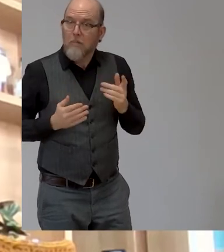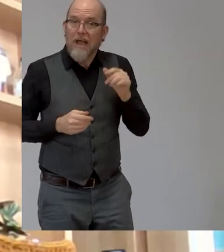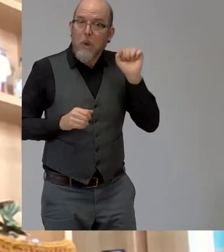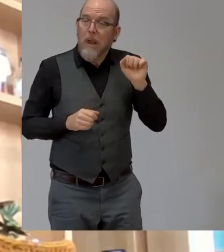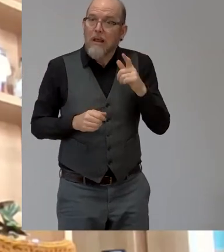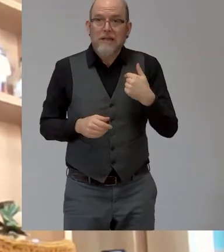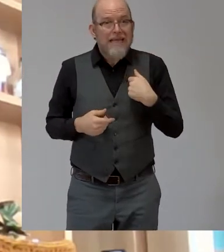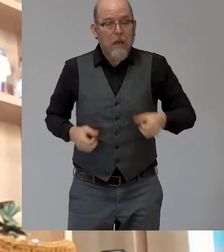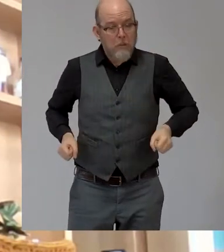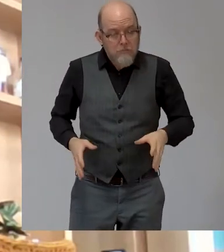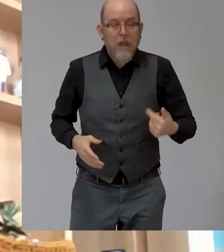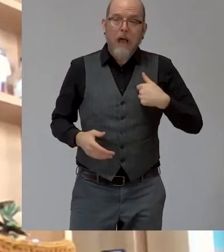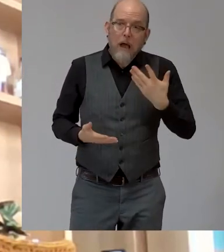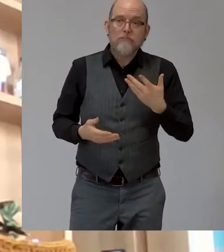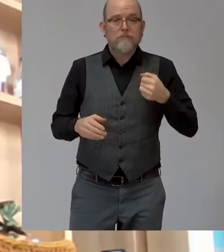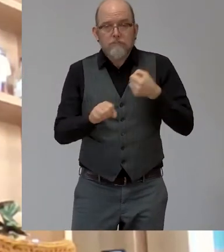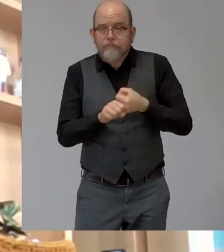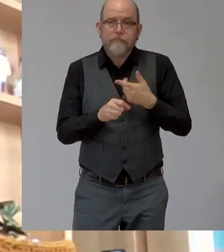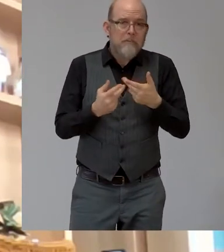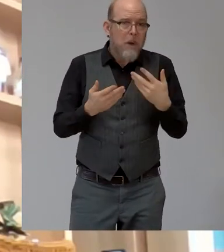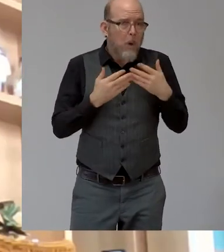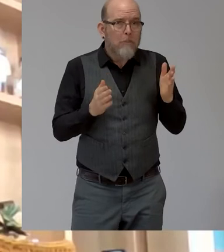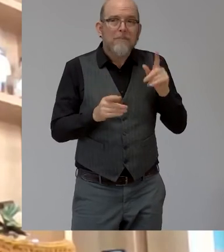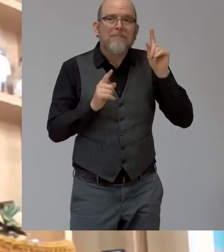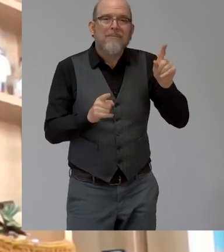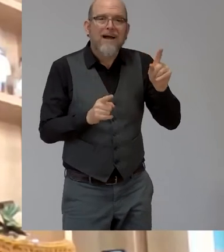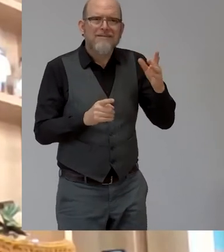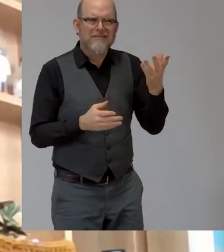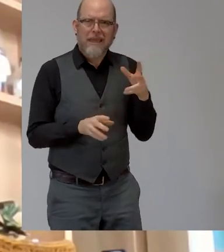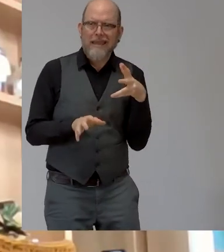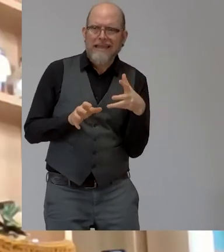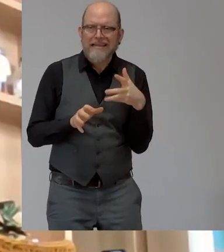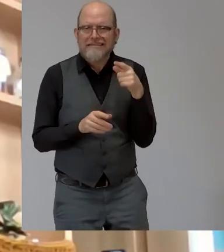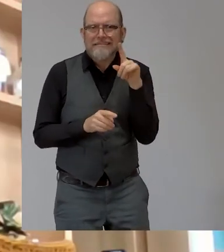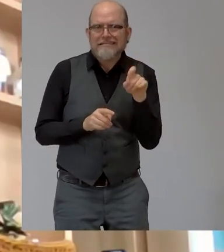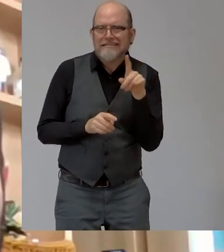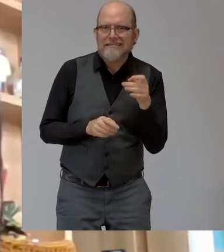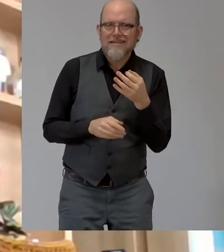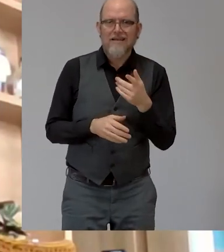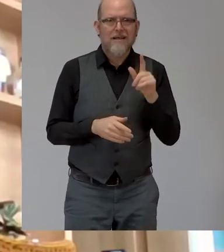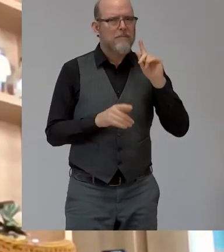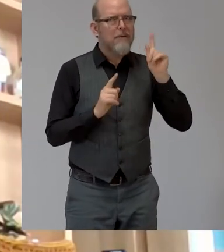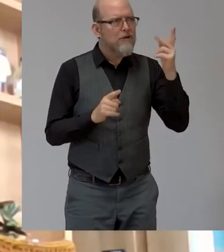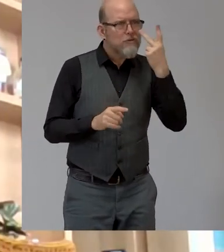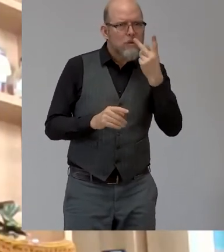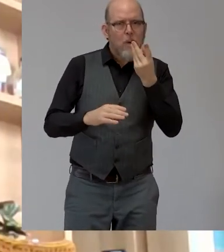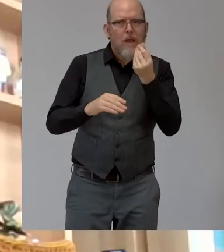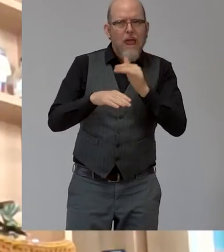most important thing is just to have some uh some compassion and and think before you talk basically i mean